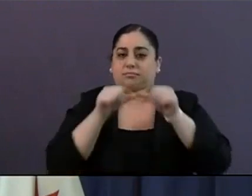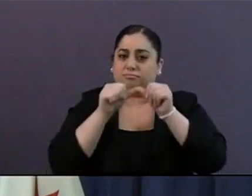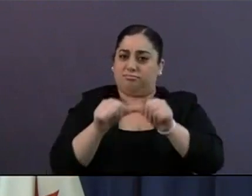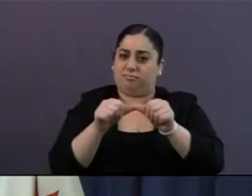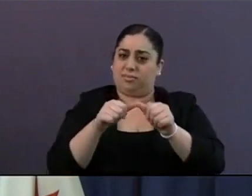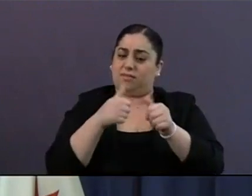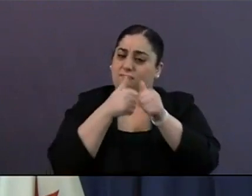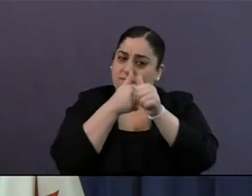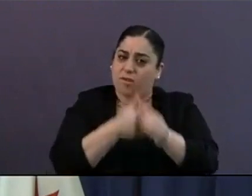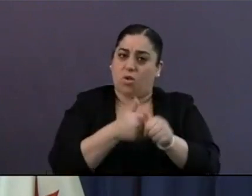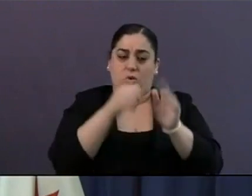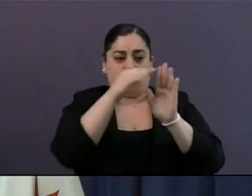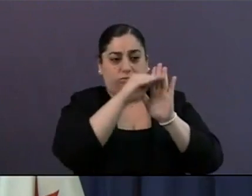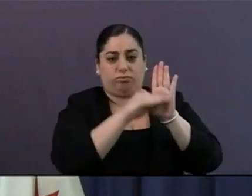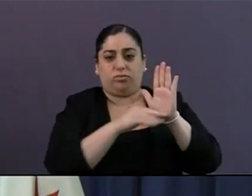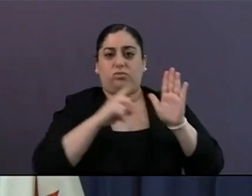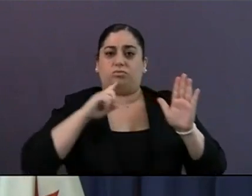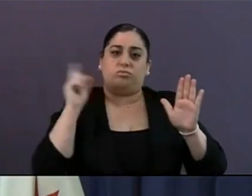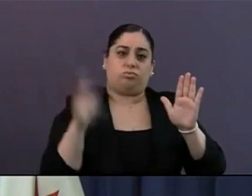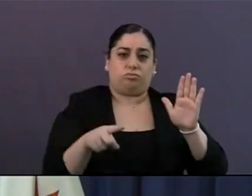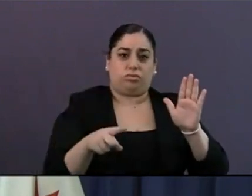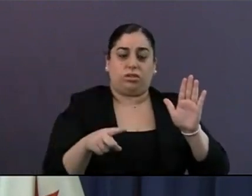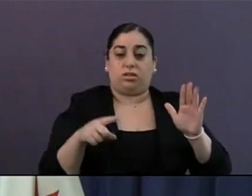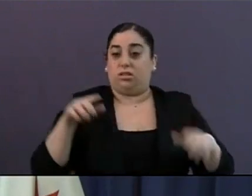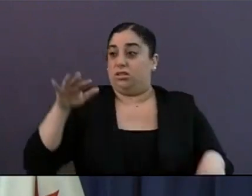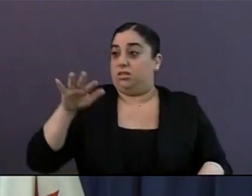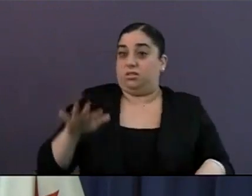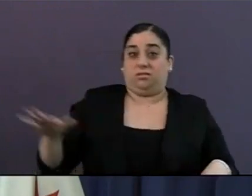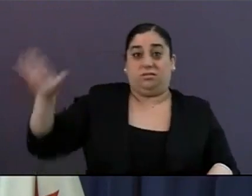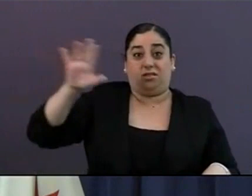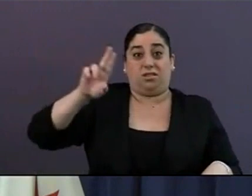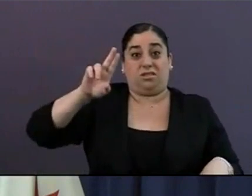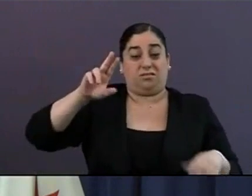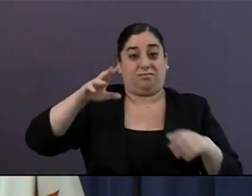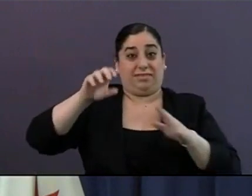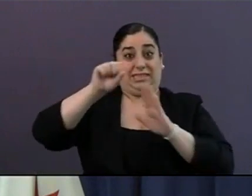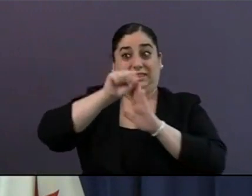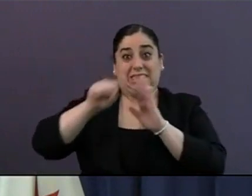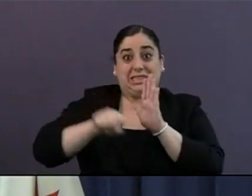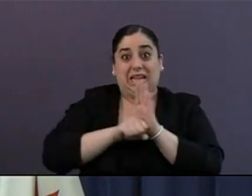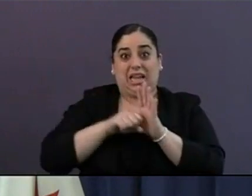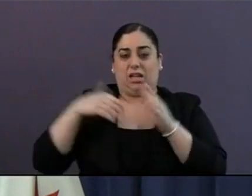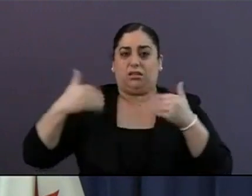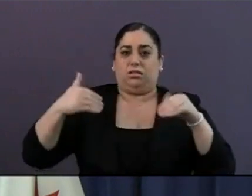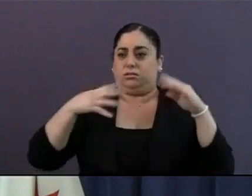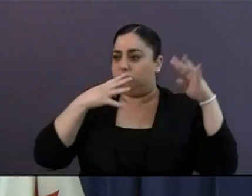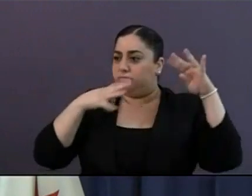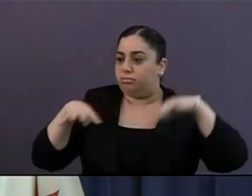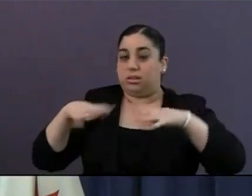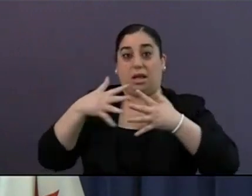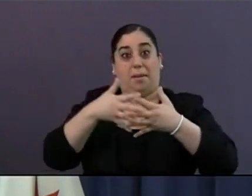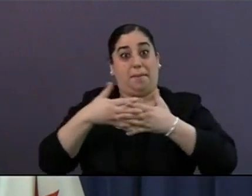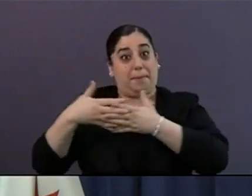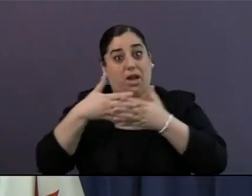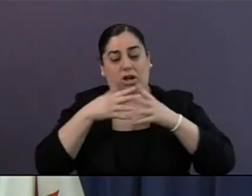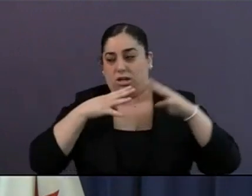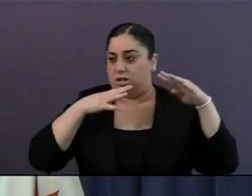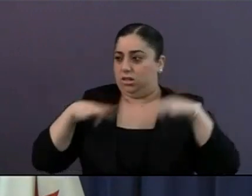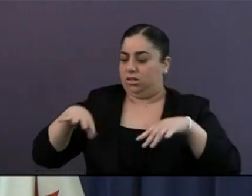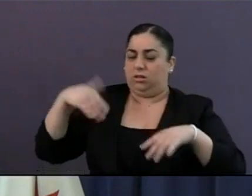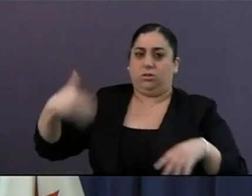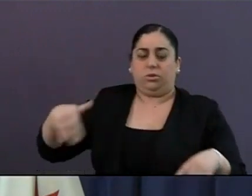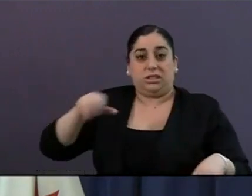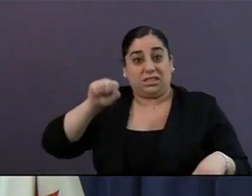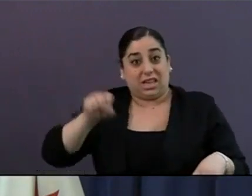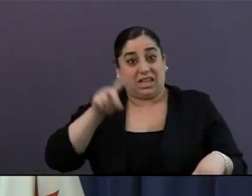a model for cities, as I've said before, across the state and across the country for how to do it right on our beaches. Thank you for doing the right thing. On